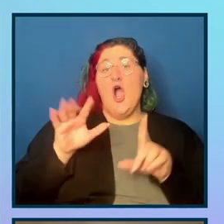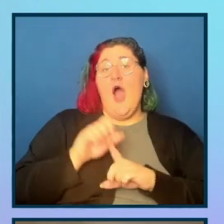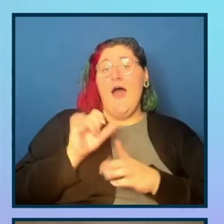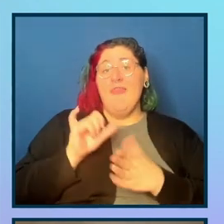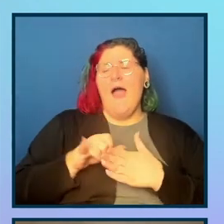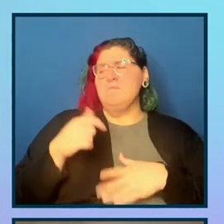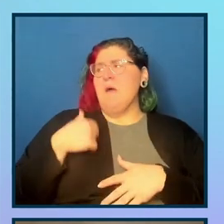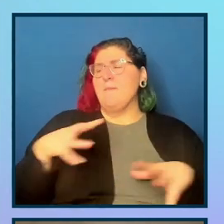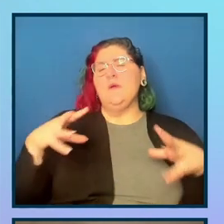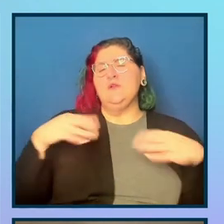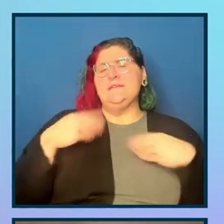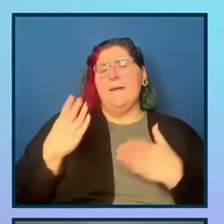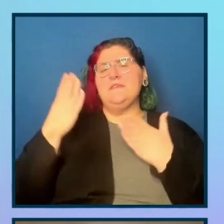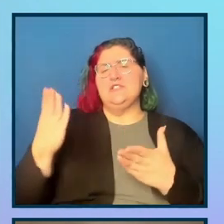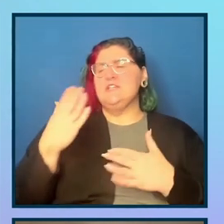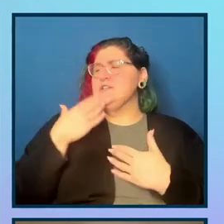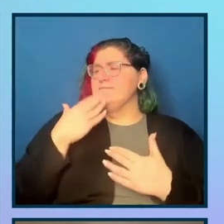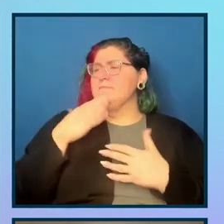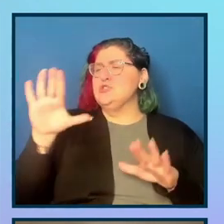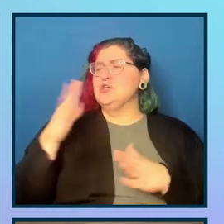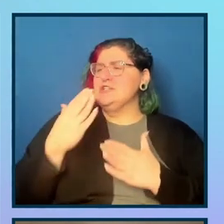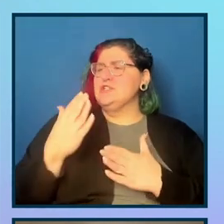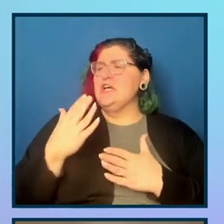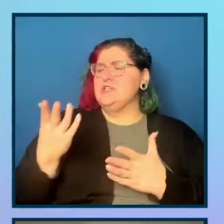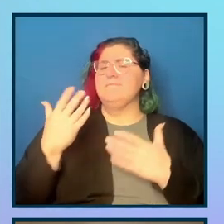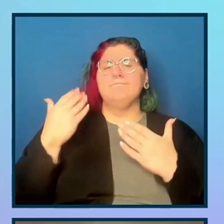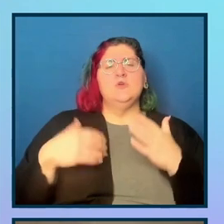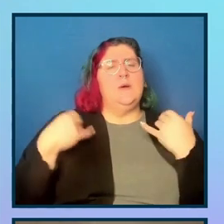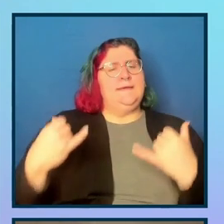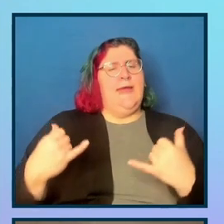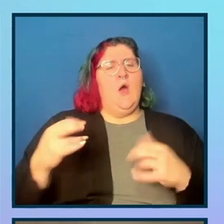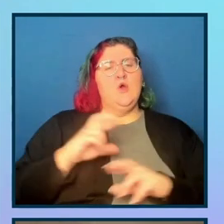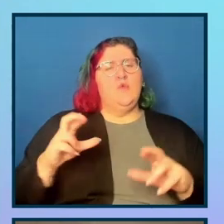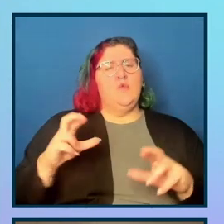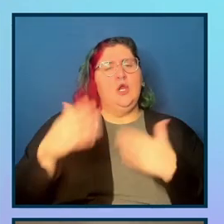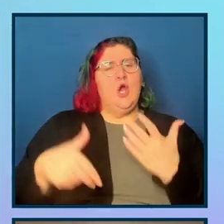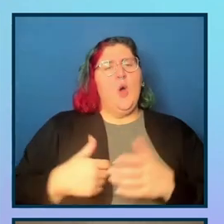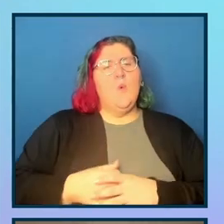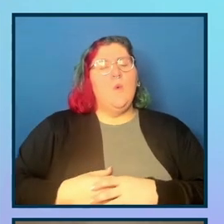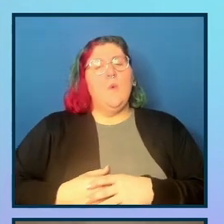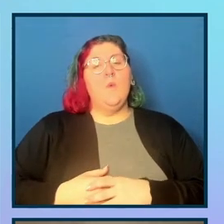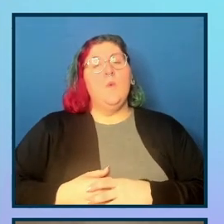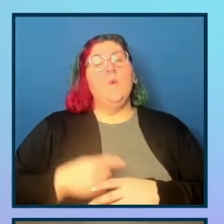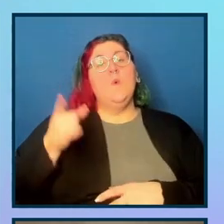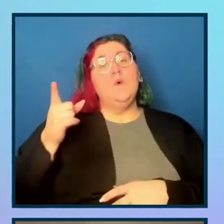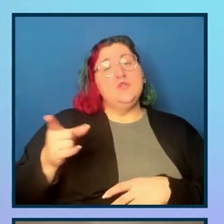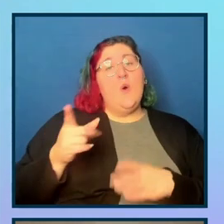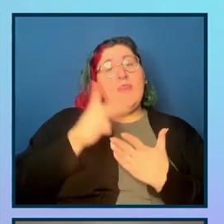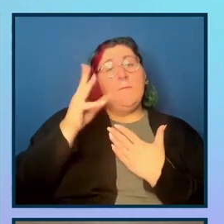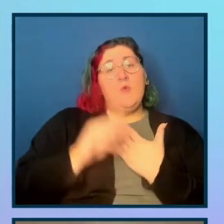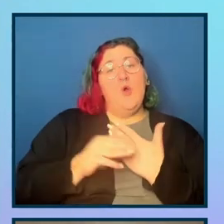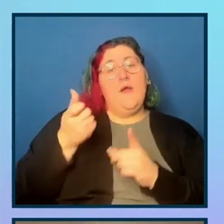It's asking me to identify if anything else was missed. And in this case, I think we're all good to go. So I'm gonna hit next. Um, it's going to take some screenshots, uh, just to,